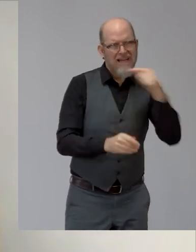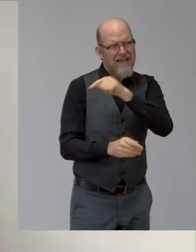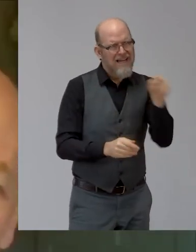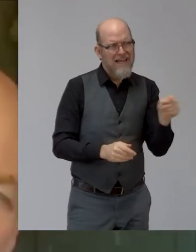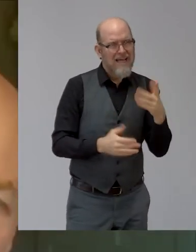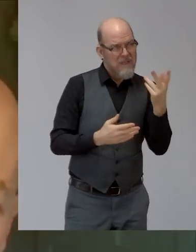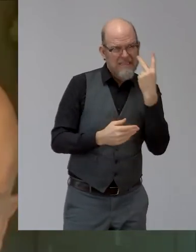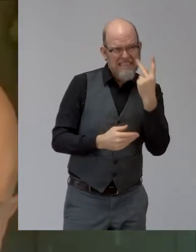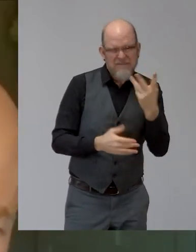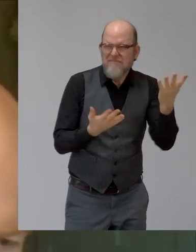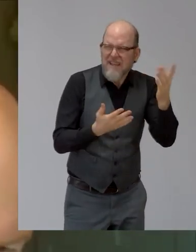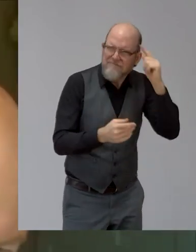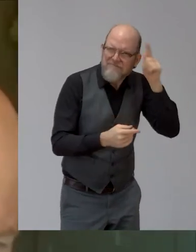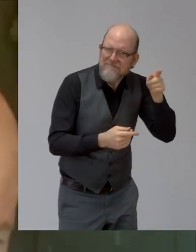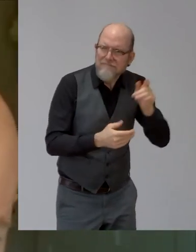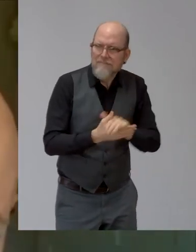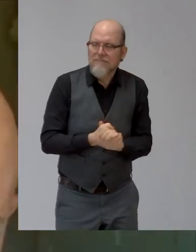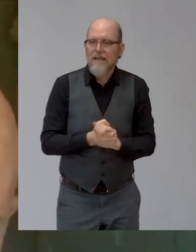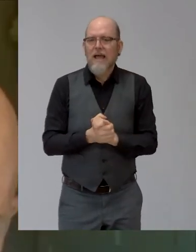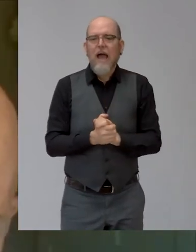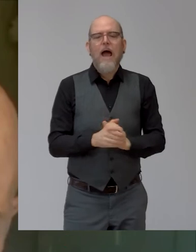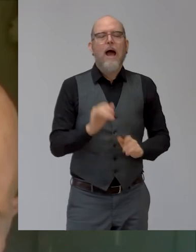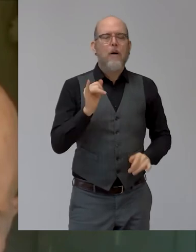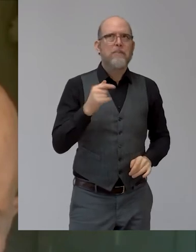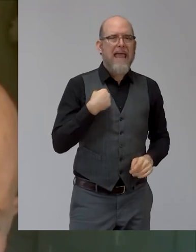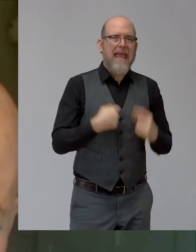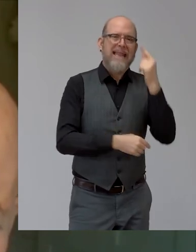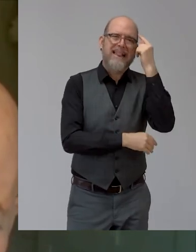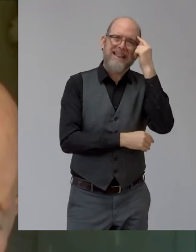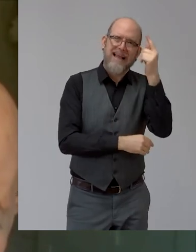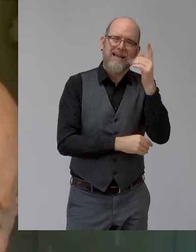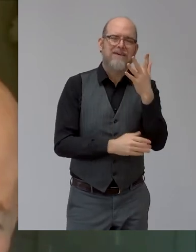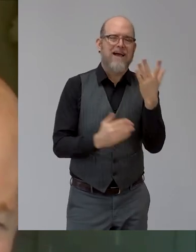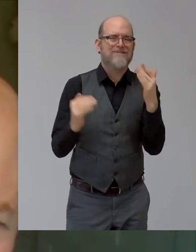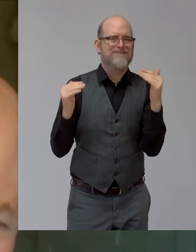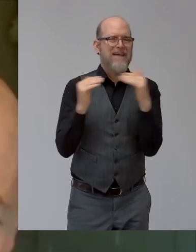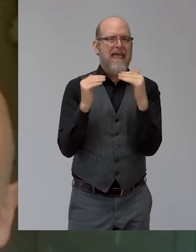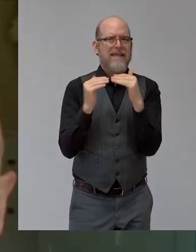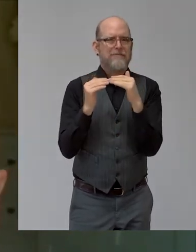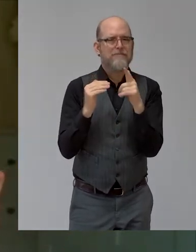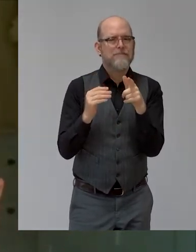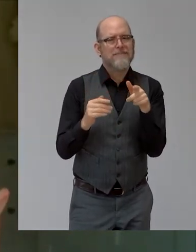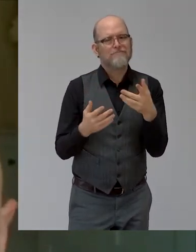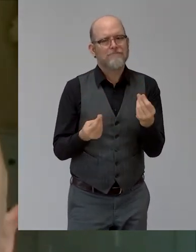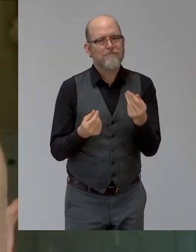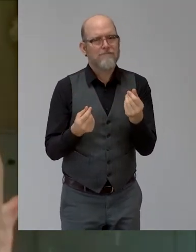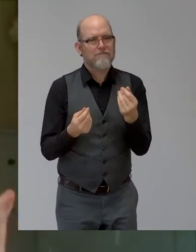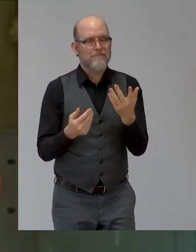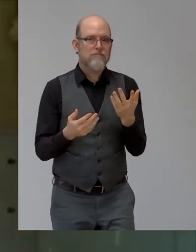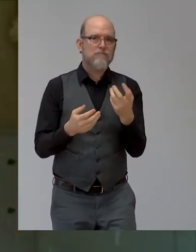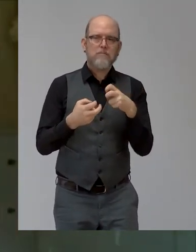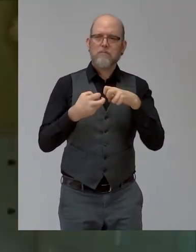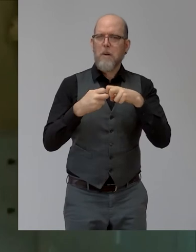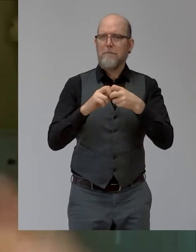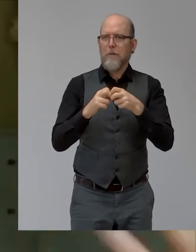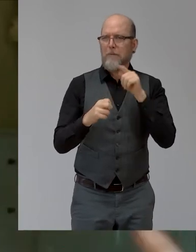Yeah. I mean, I, I think there's fear. Uh, I think that, uh, there's, there's a problem with prioritization. So in other words,